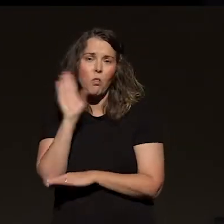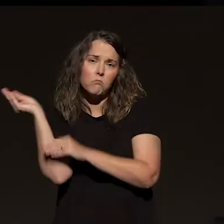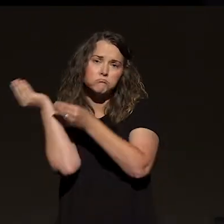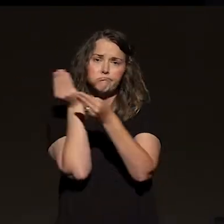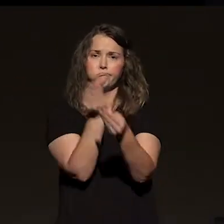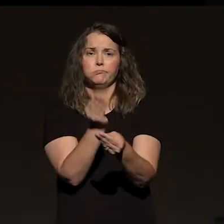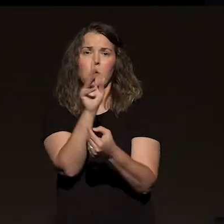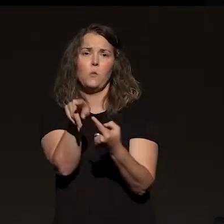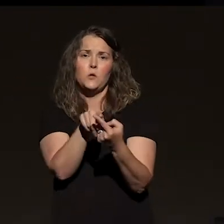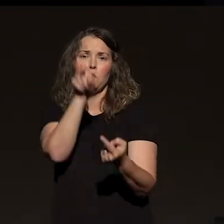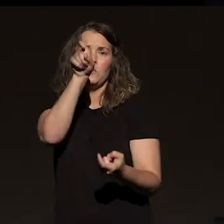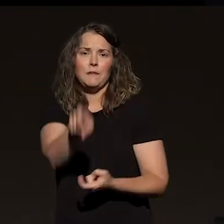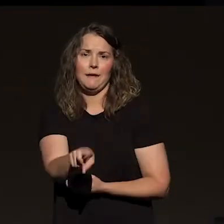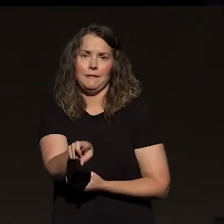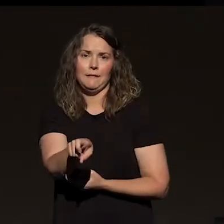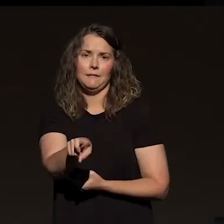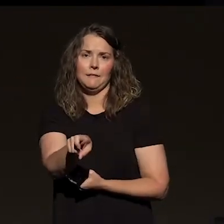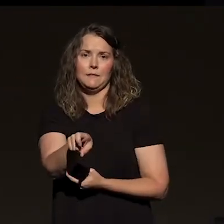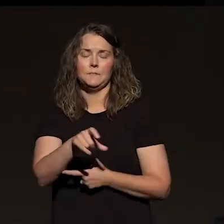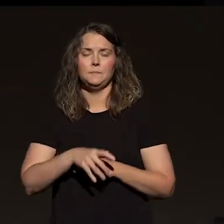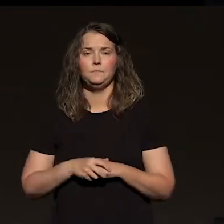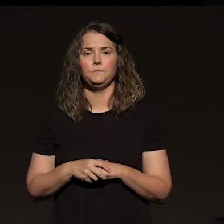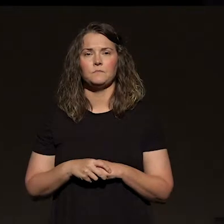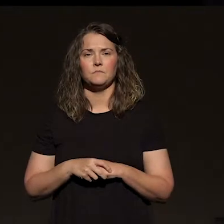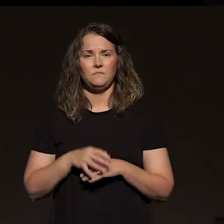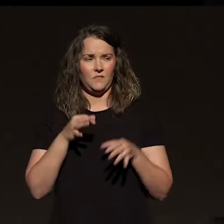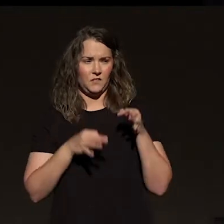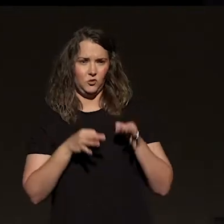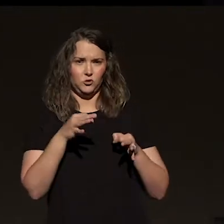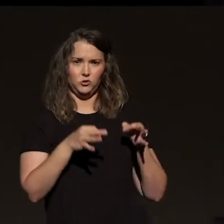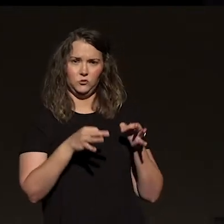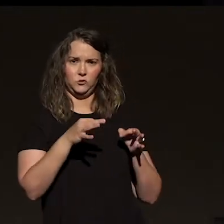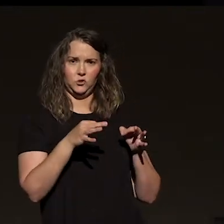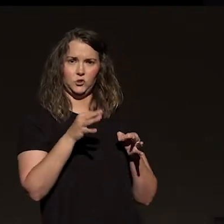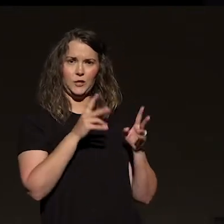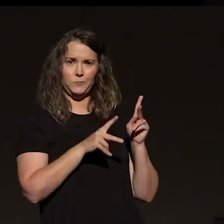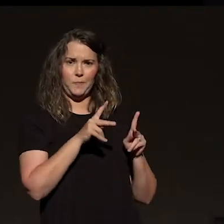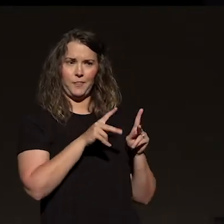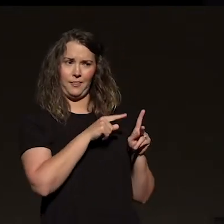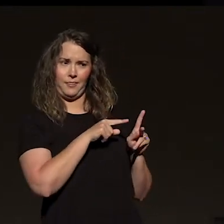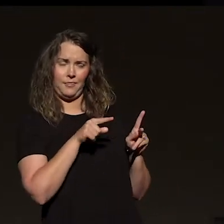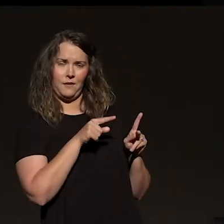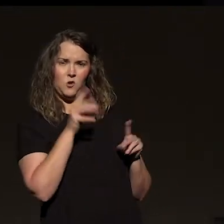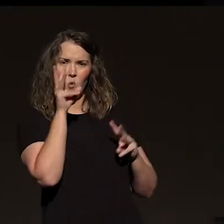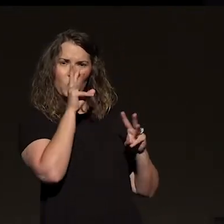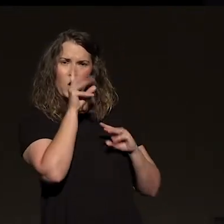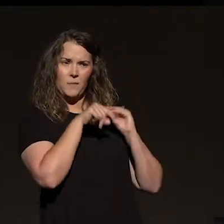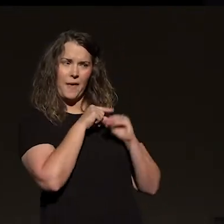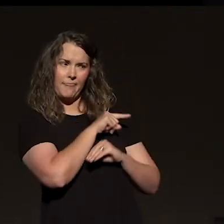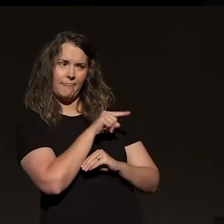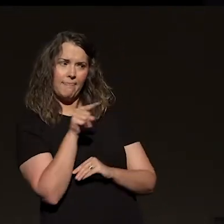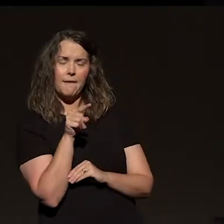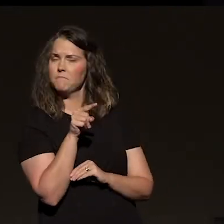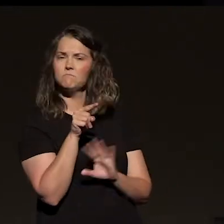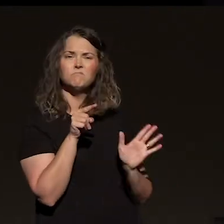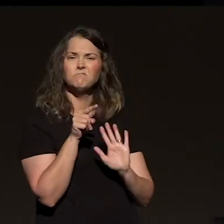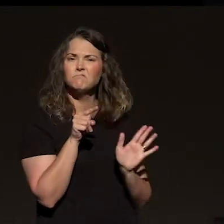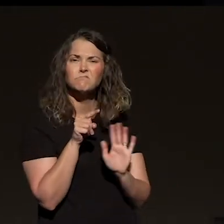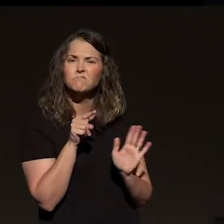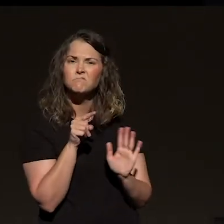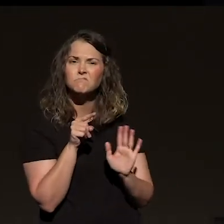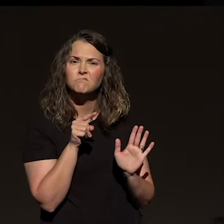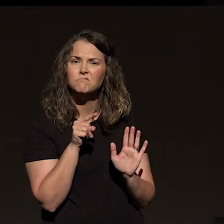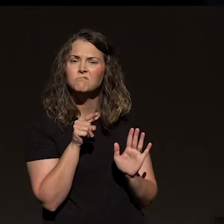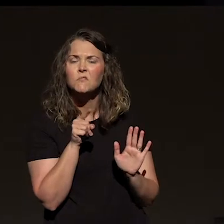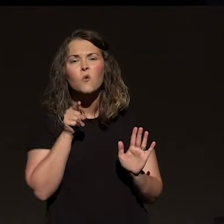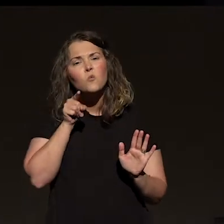when you need it. And don't judge people. Hey, man, why are you worried about somebody's speck whenever you've got a big old plank in your own eye?